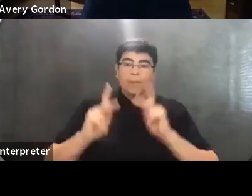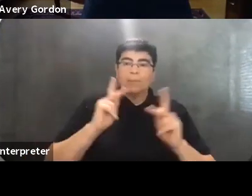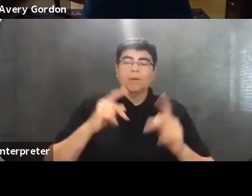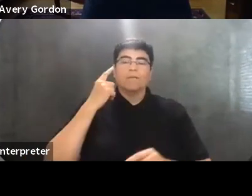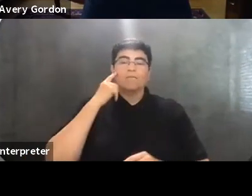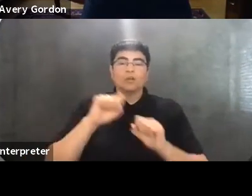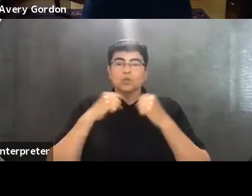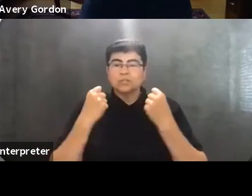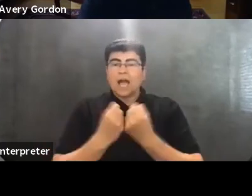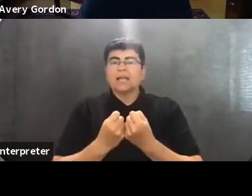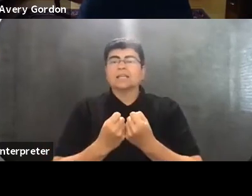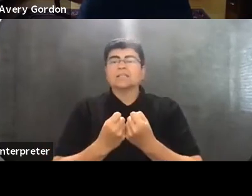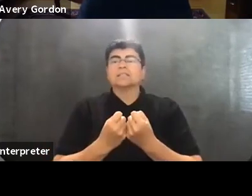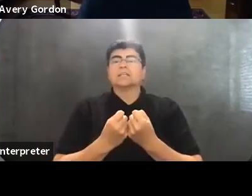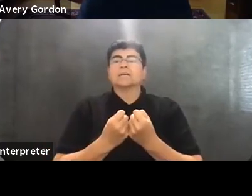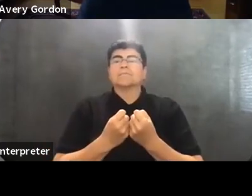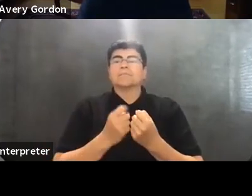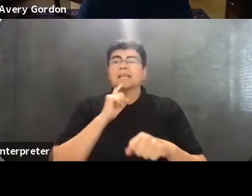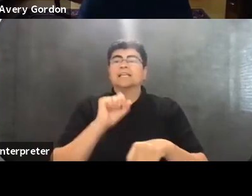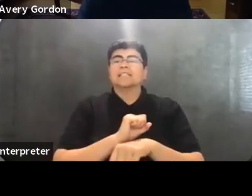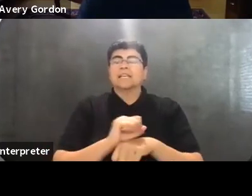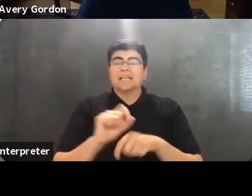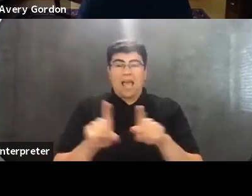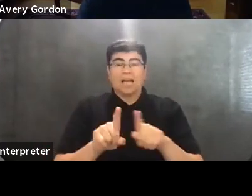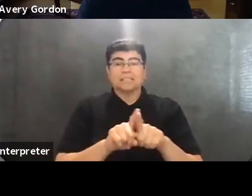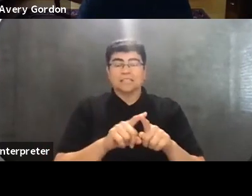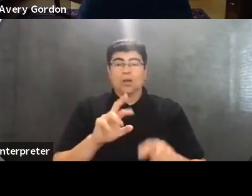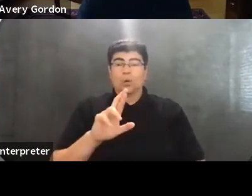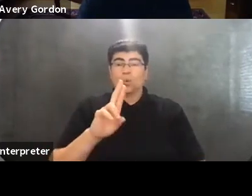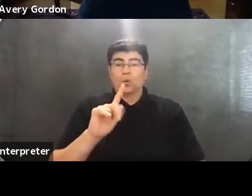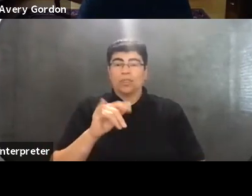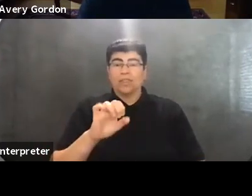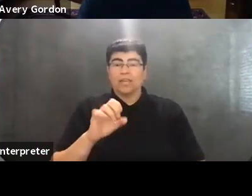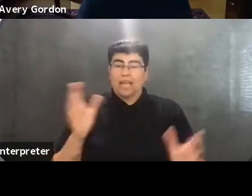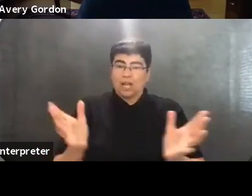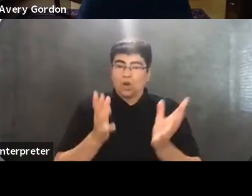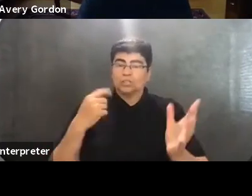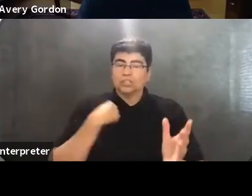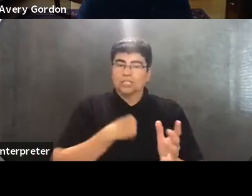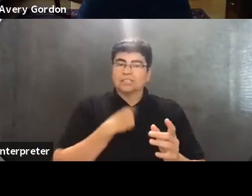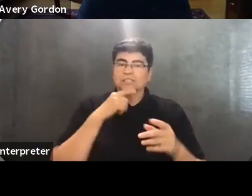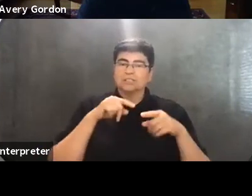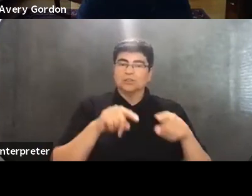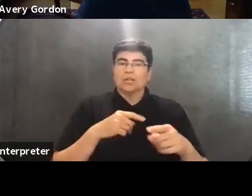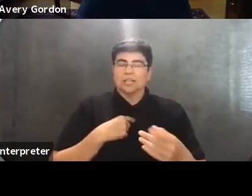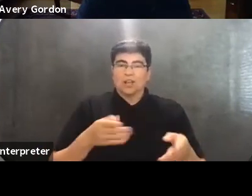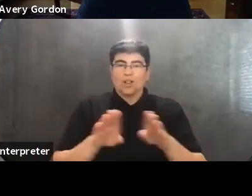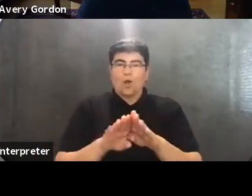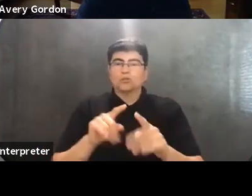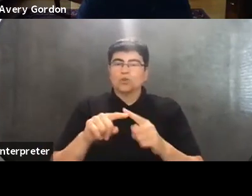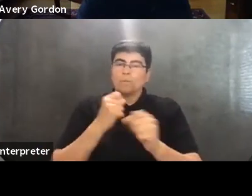societies. Indeed, as Ruthie encouraged us at the close, of making,